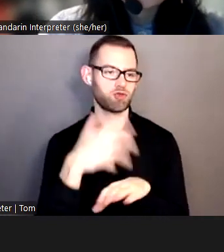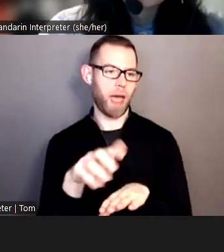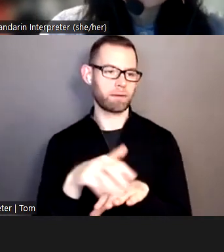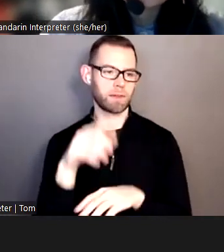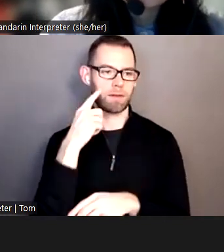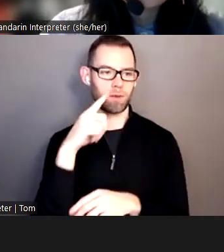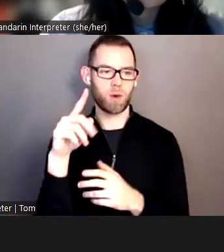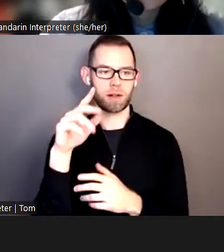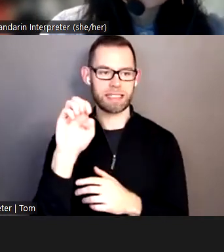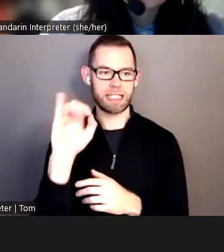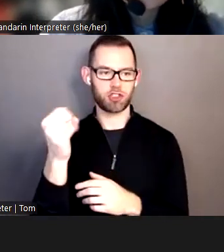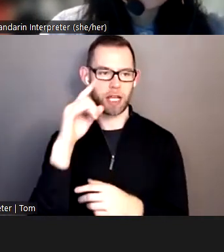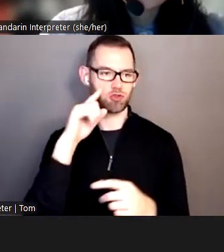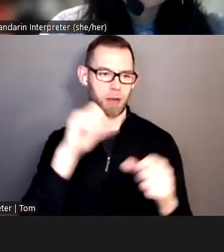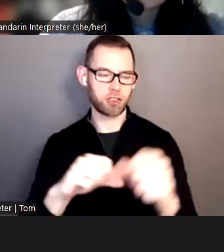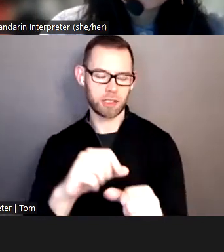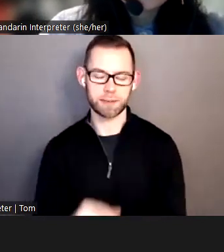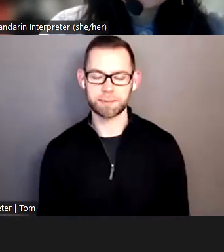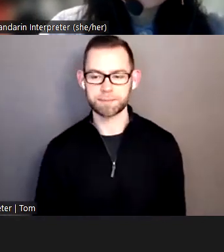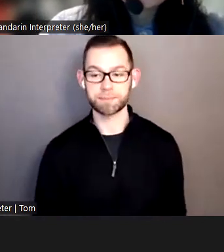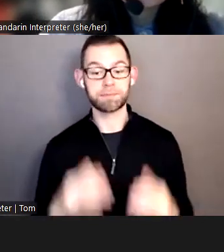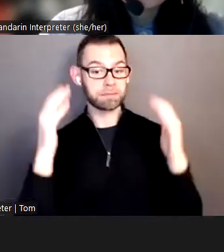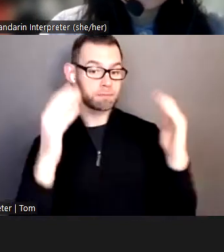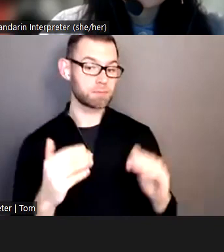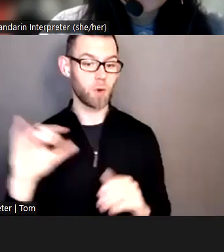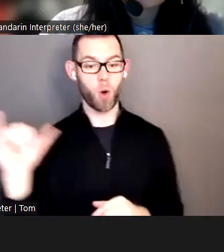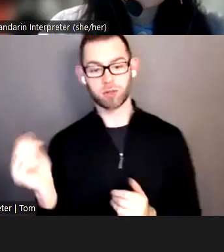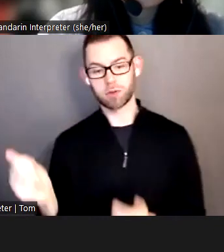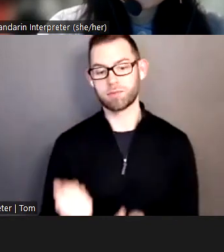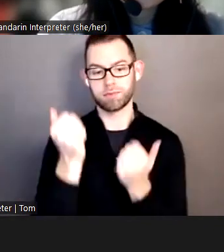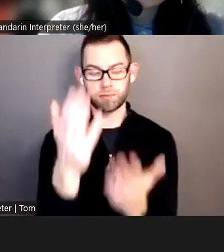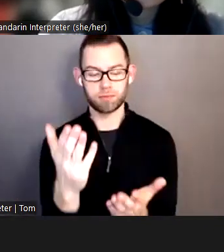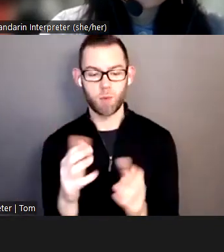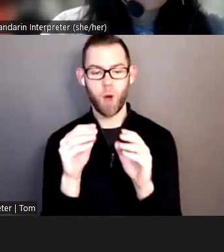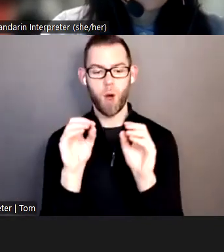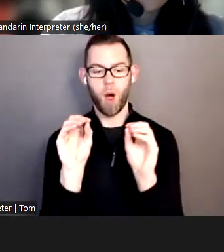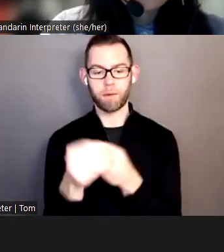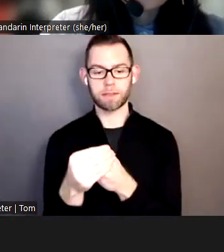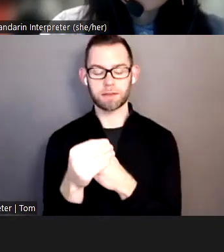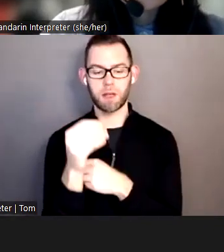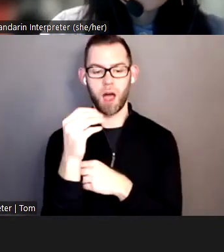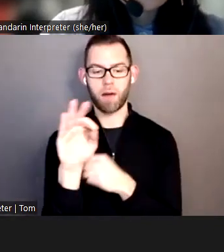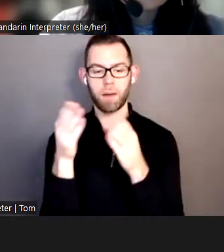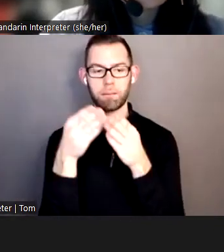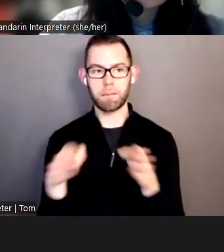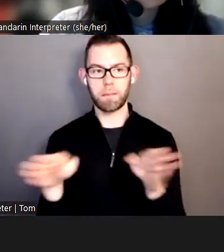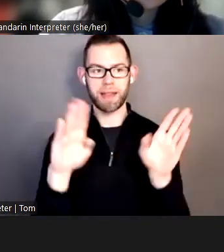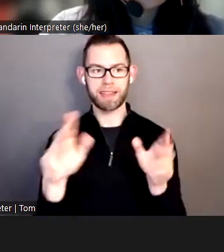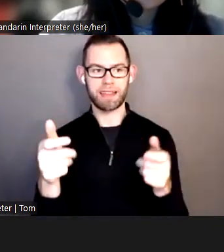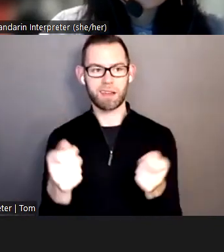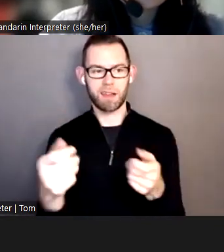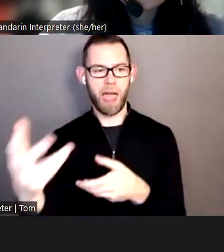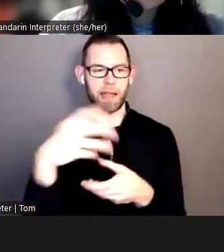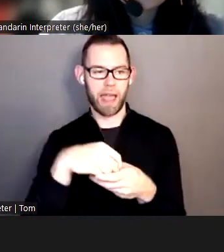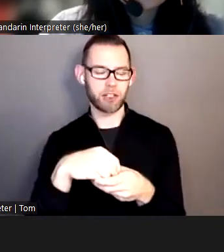We also recommend an office of public engagement within the DPU, similar to what we're seeing at public